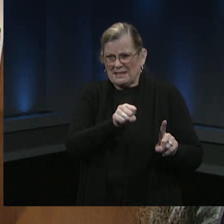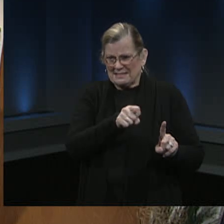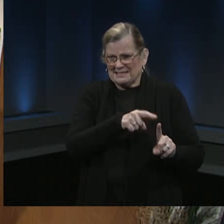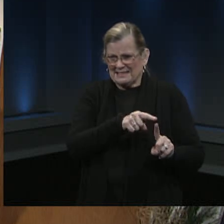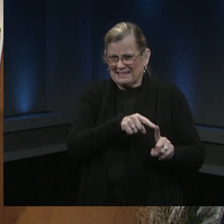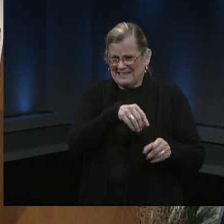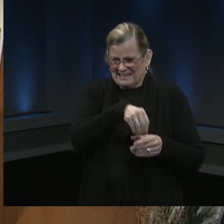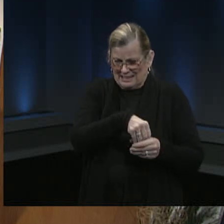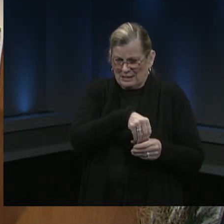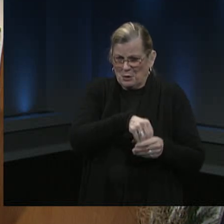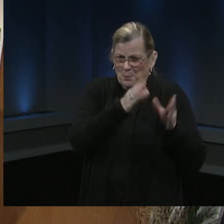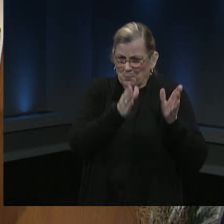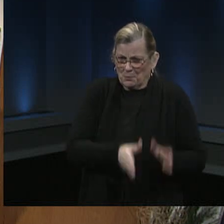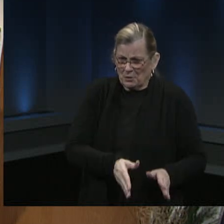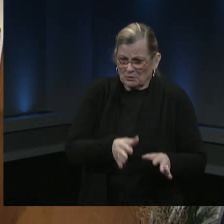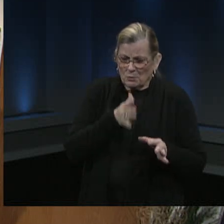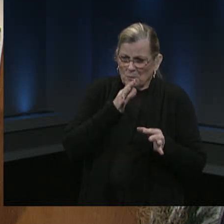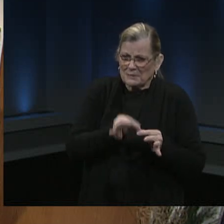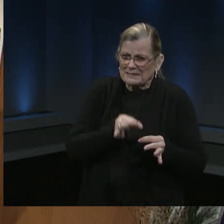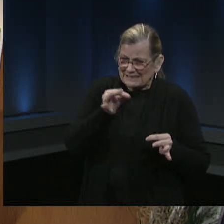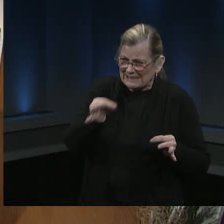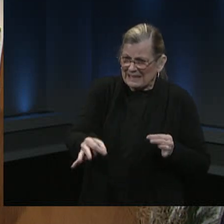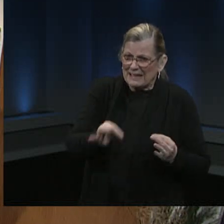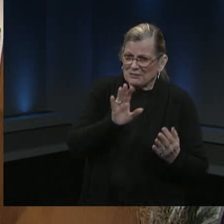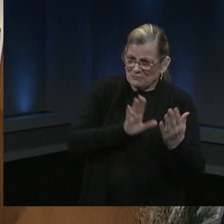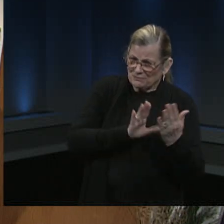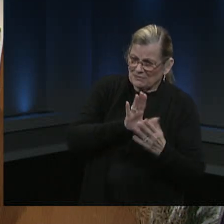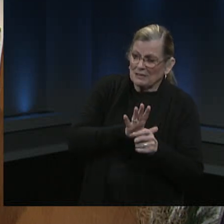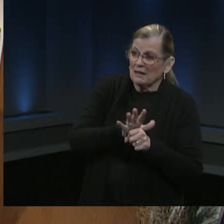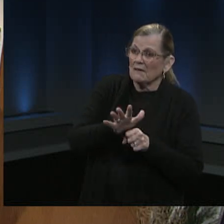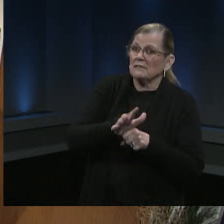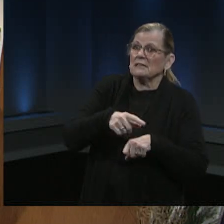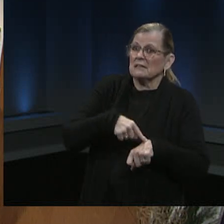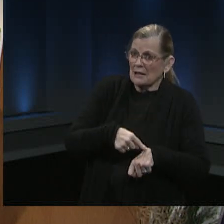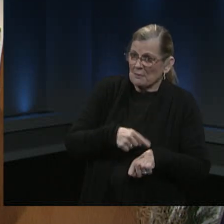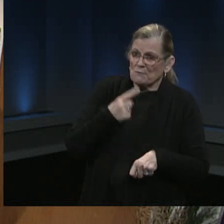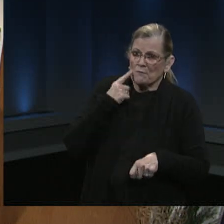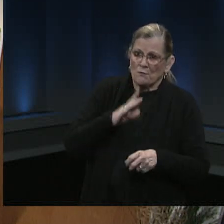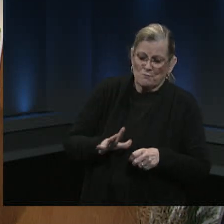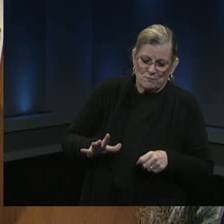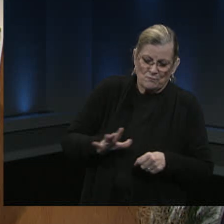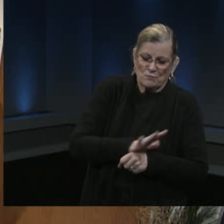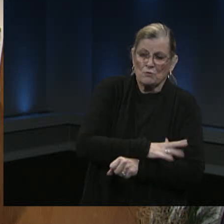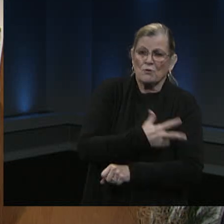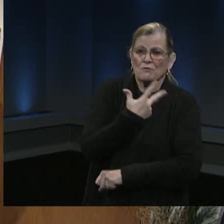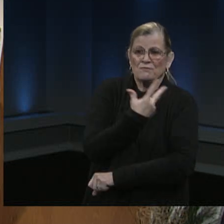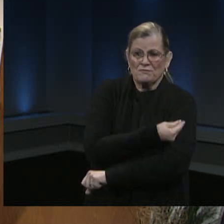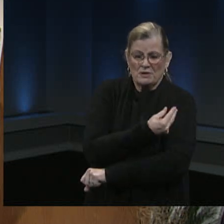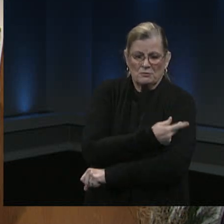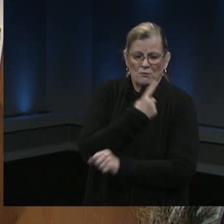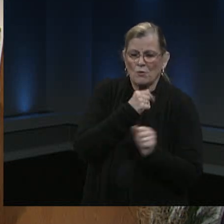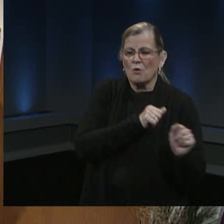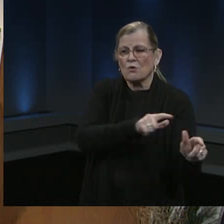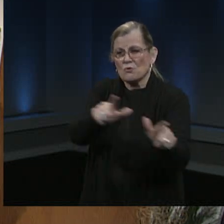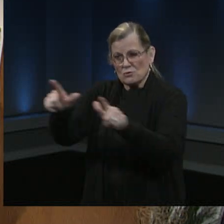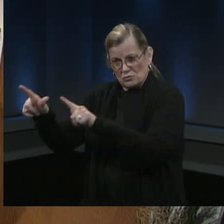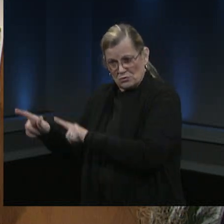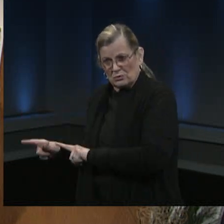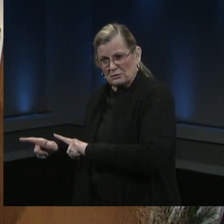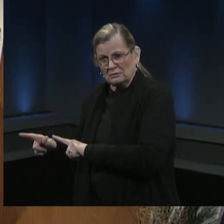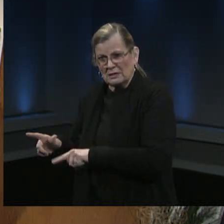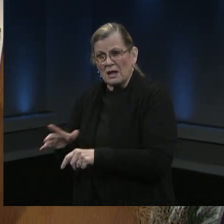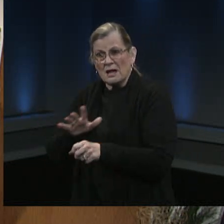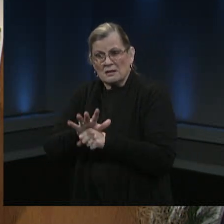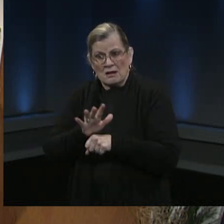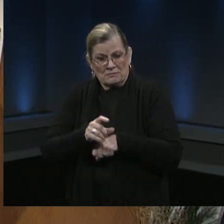will be delayed a sufficient amount of time for us to be fully vaccinated. You know, both doses with